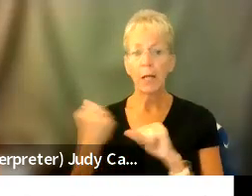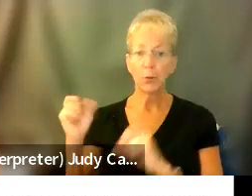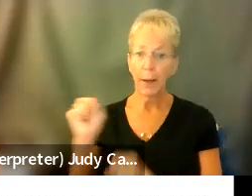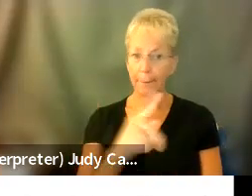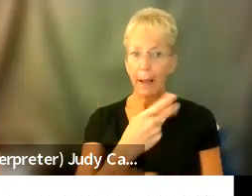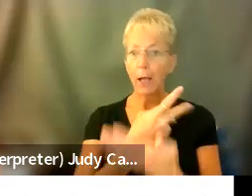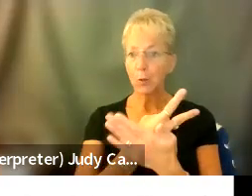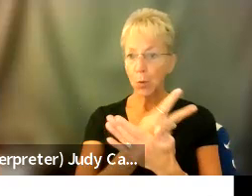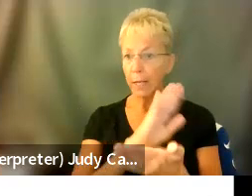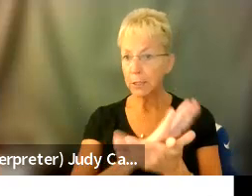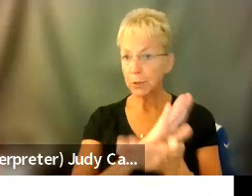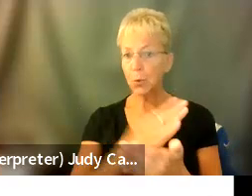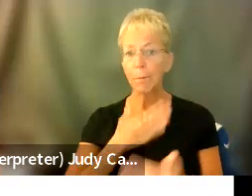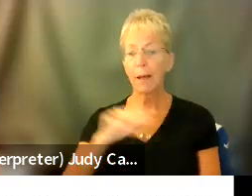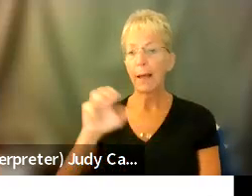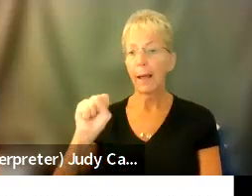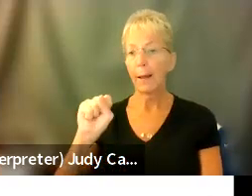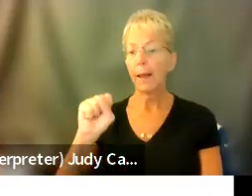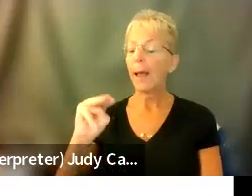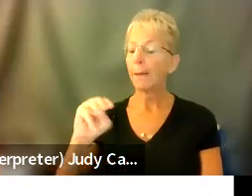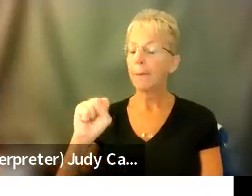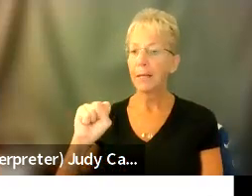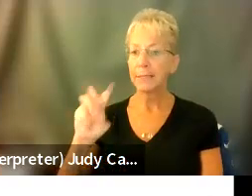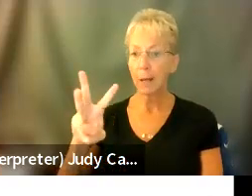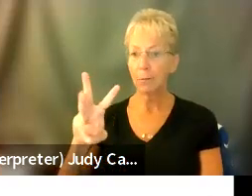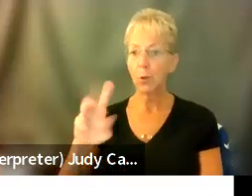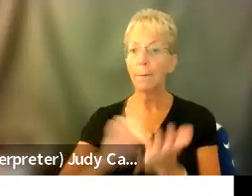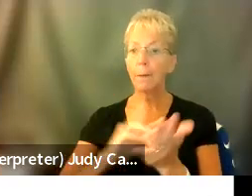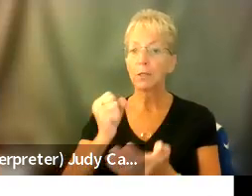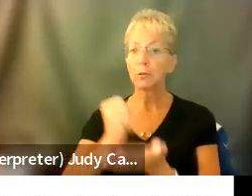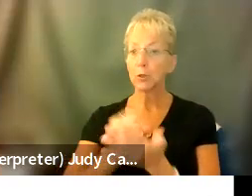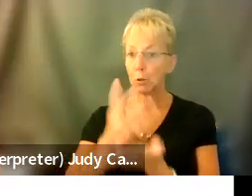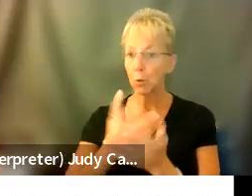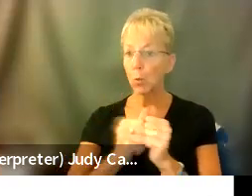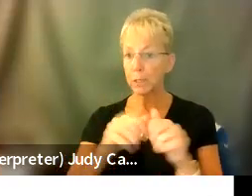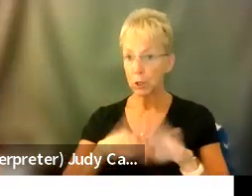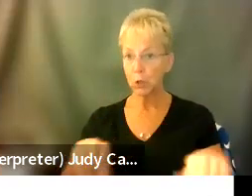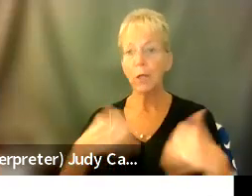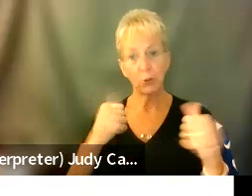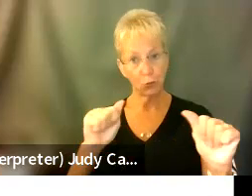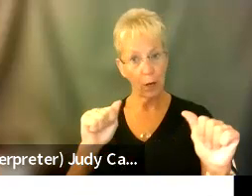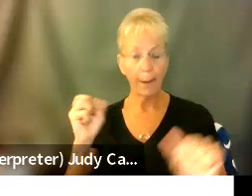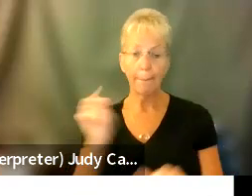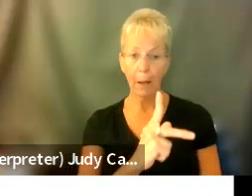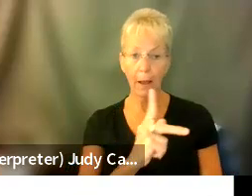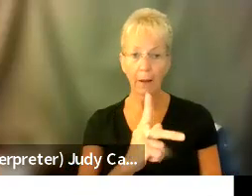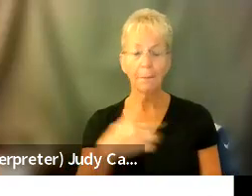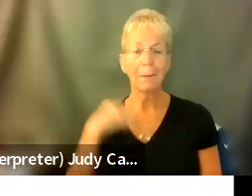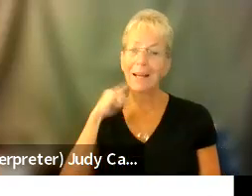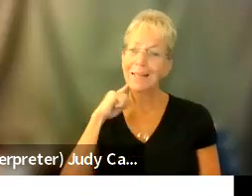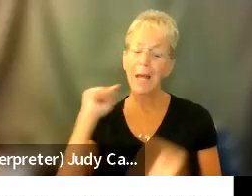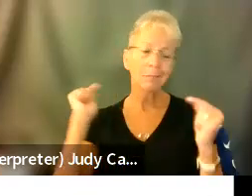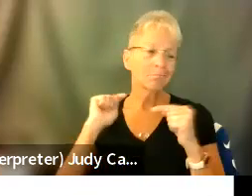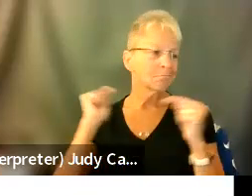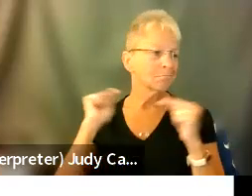to pursue my MSW to be a medical social worker with children. Um, but my neck pain, uh,